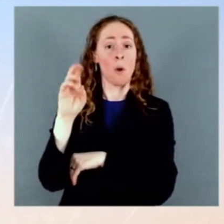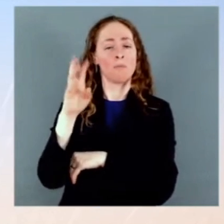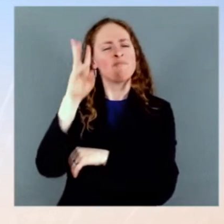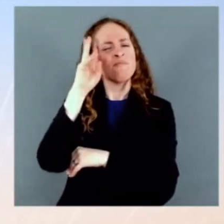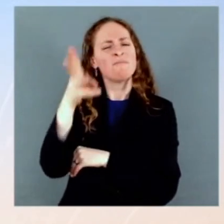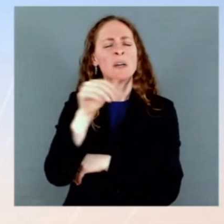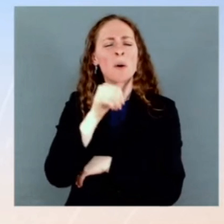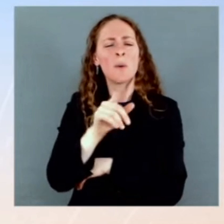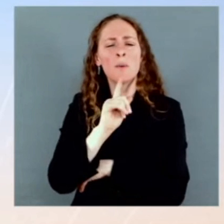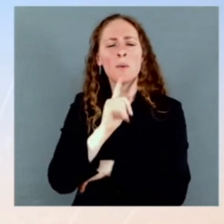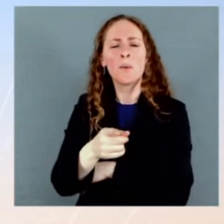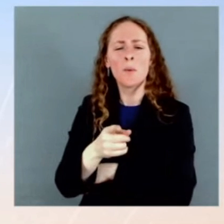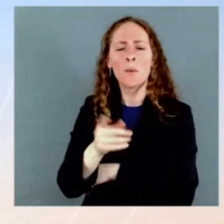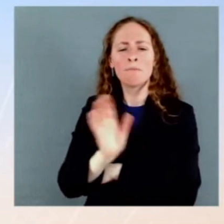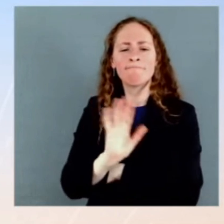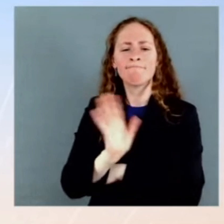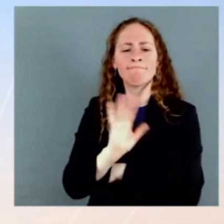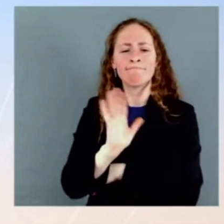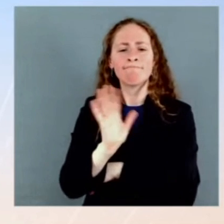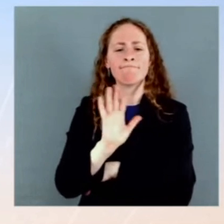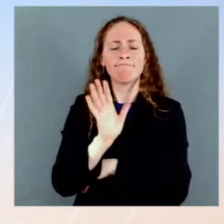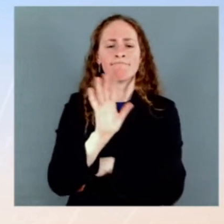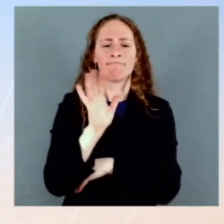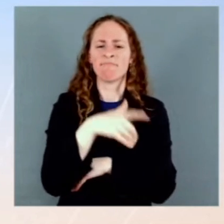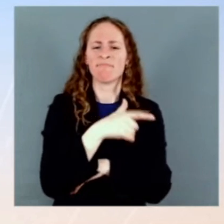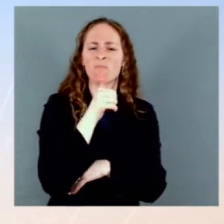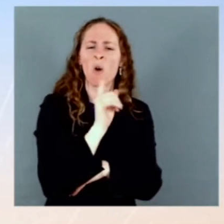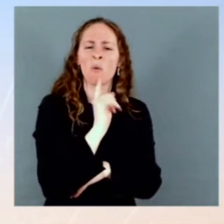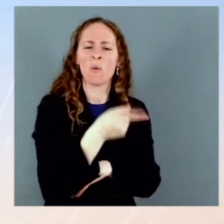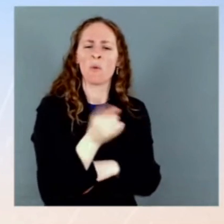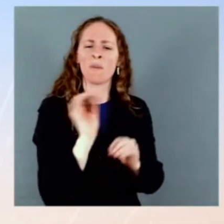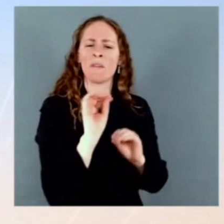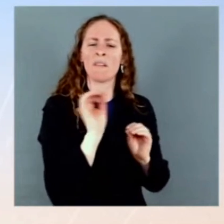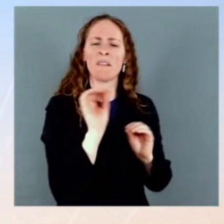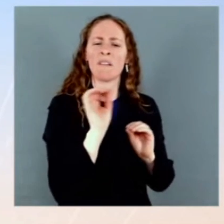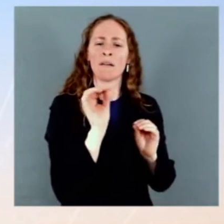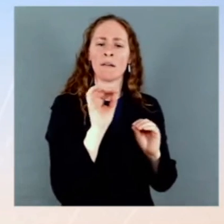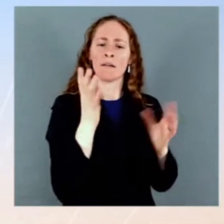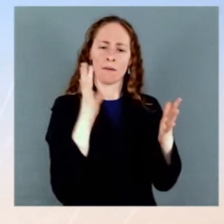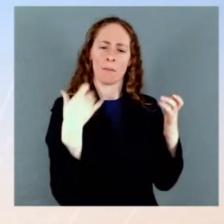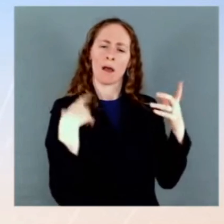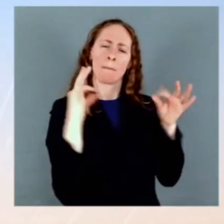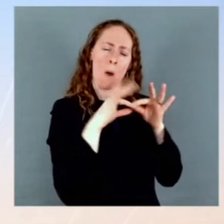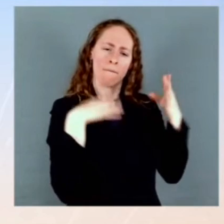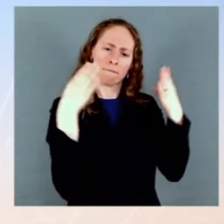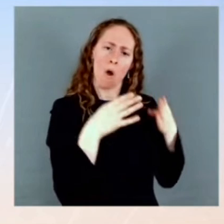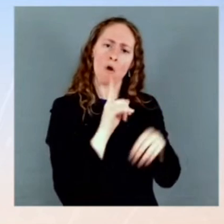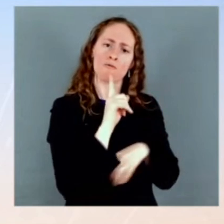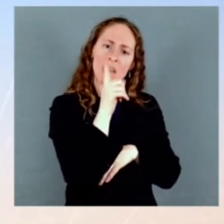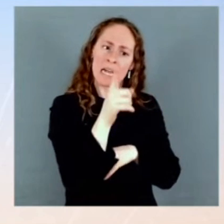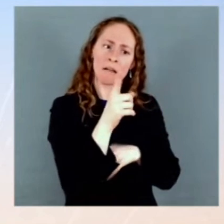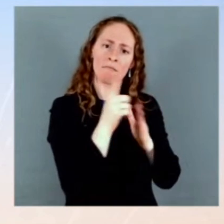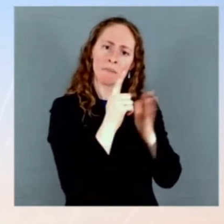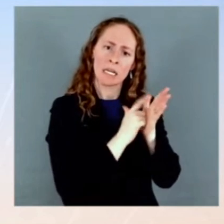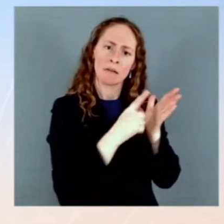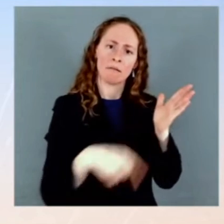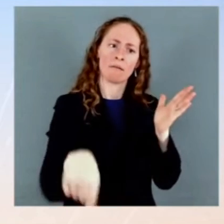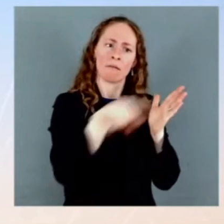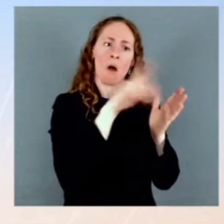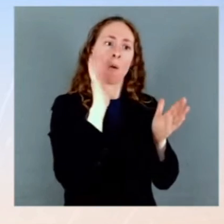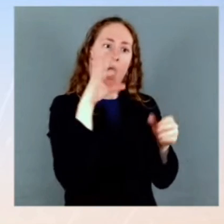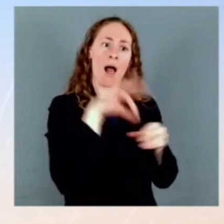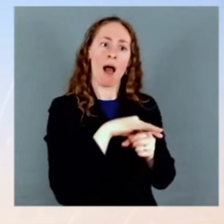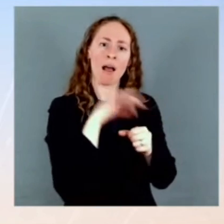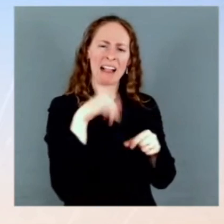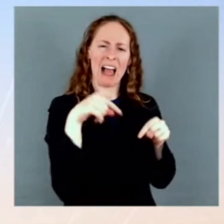everybody's going to vote on and considering in Congress right now. Okay. Another topic. Is Vice President Harris still in charge of addressing